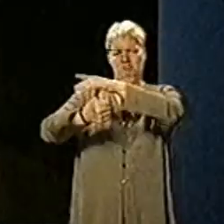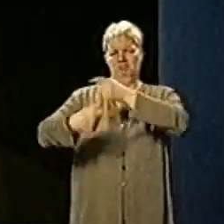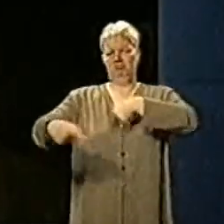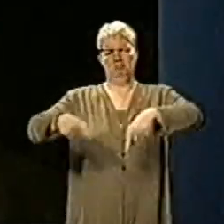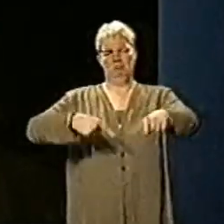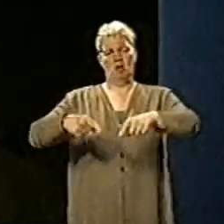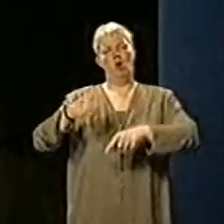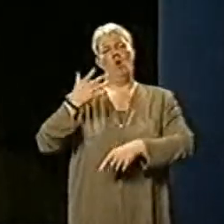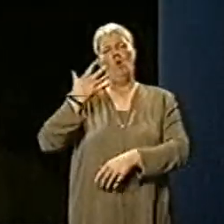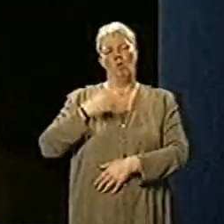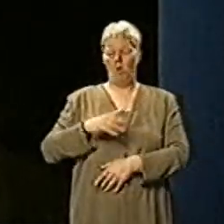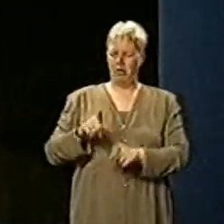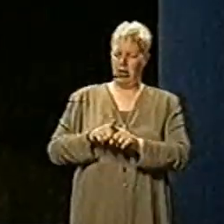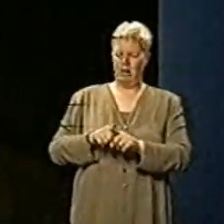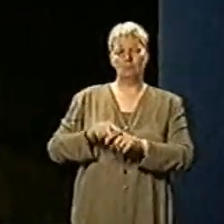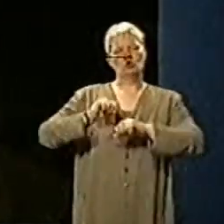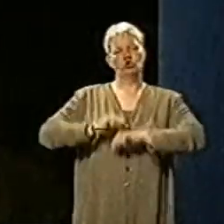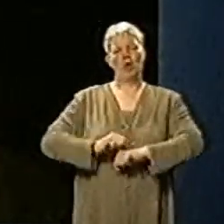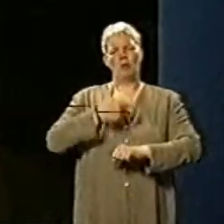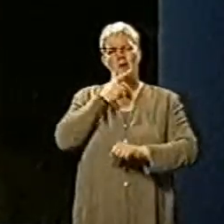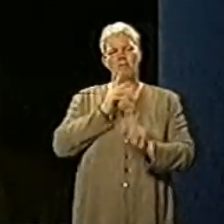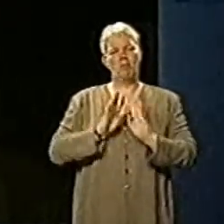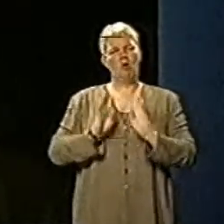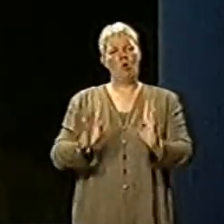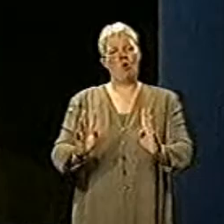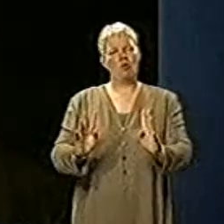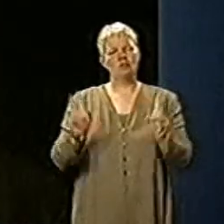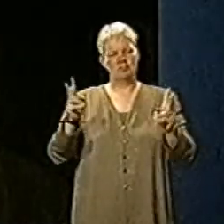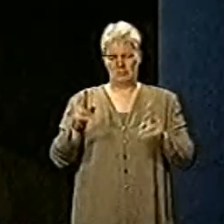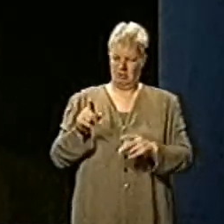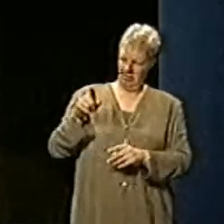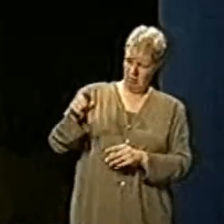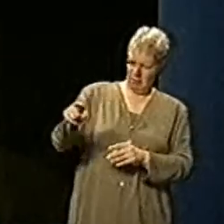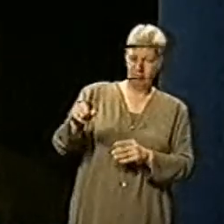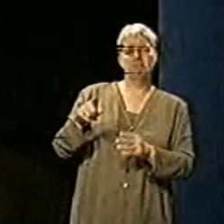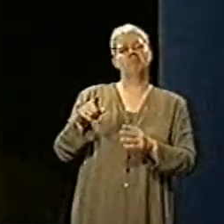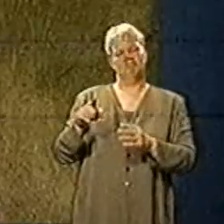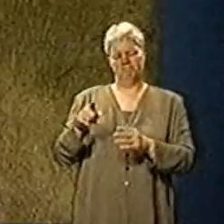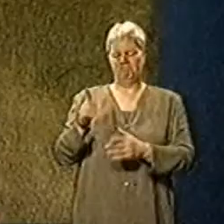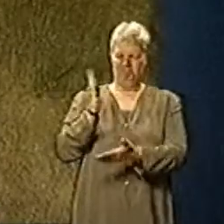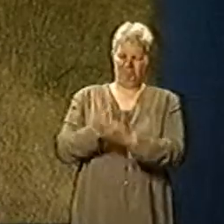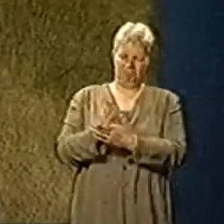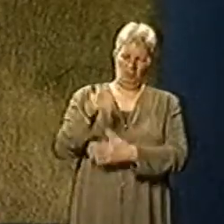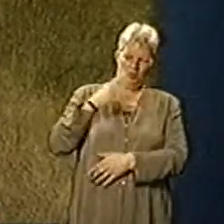was a chairman of the board, and Dutch William fitted that role to a tee.